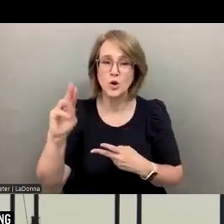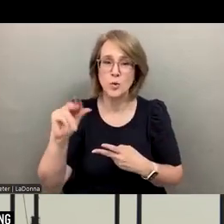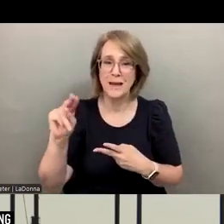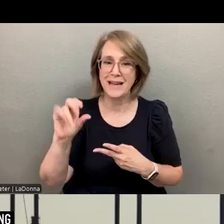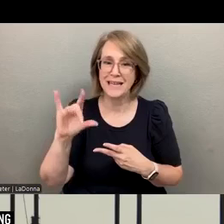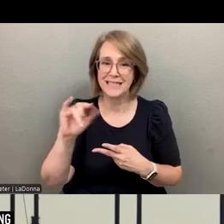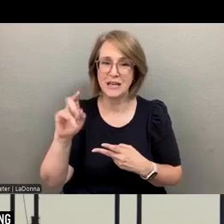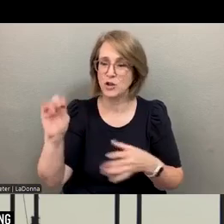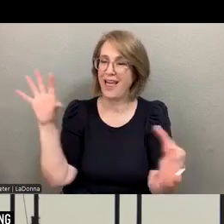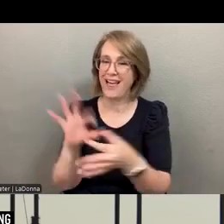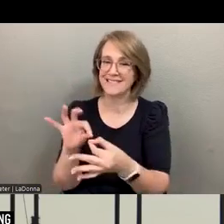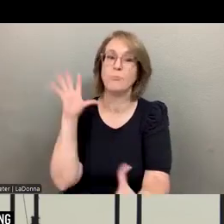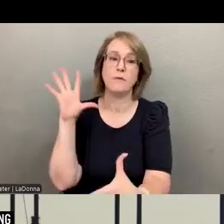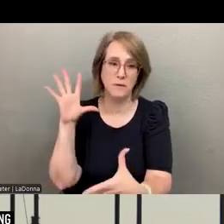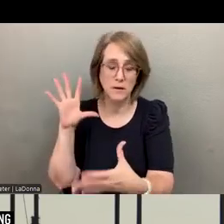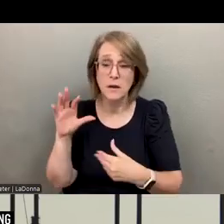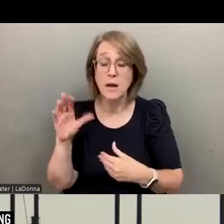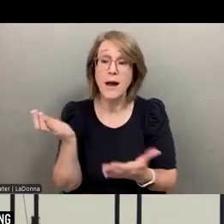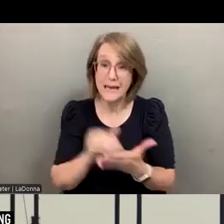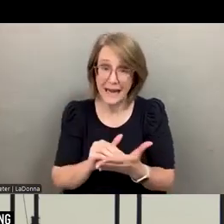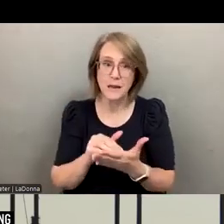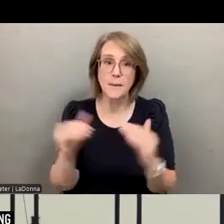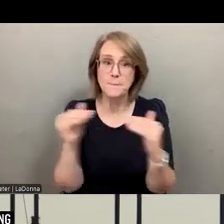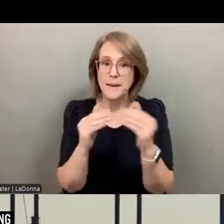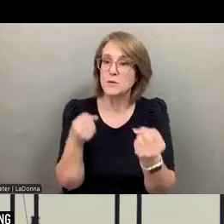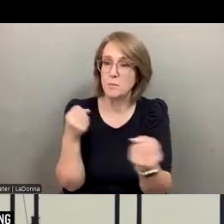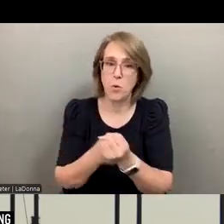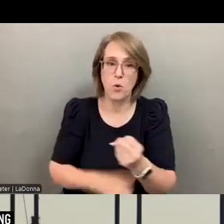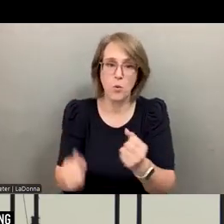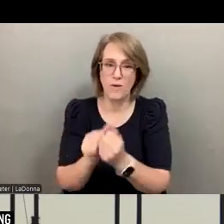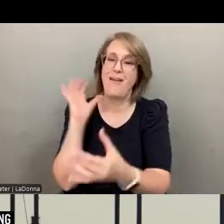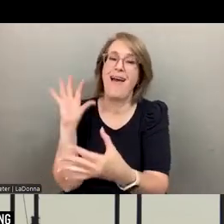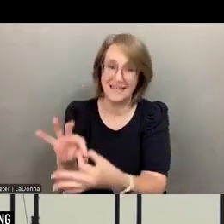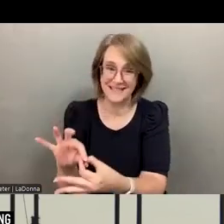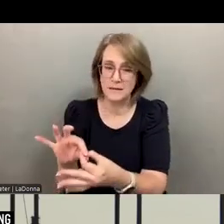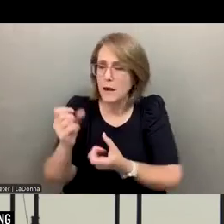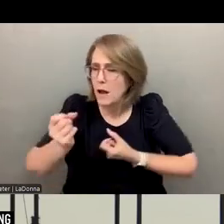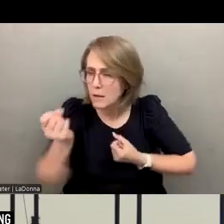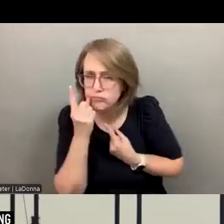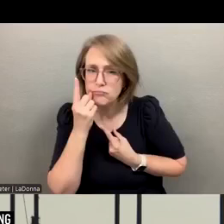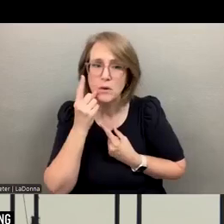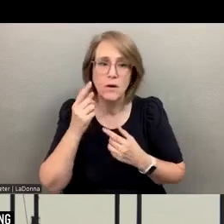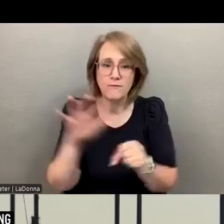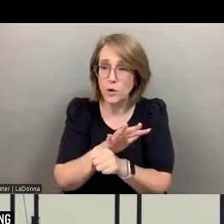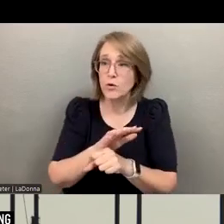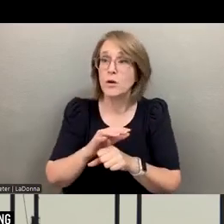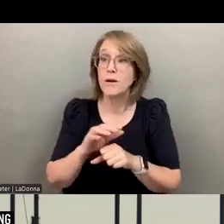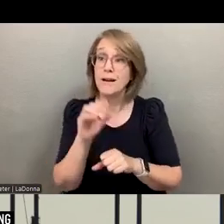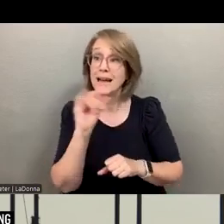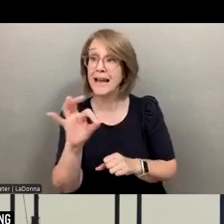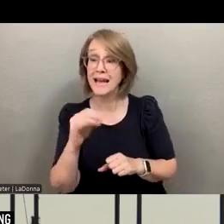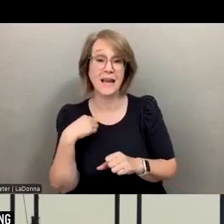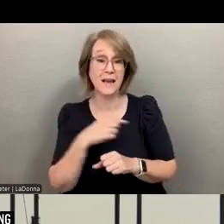Peer support is fundamentally about human connection, empathy, and understanding. If we